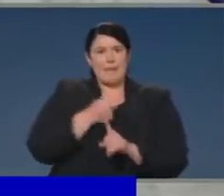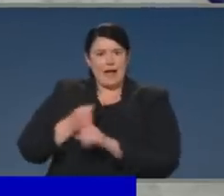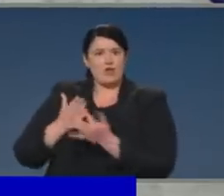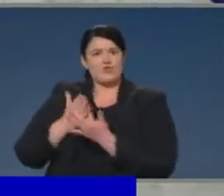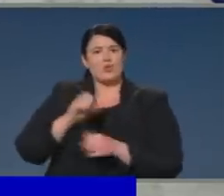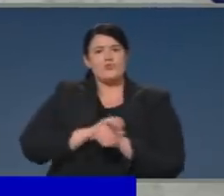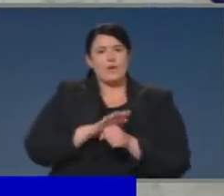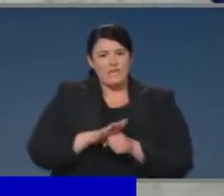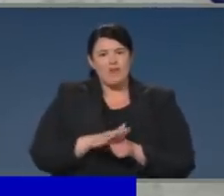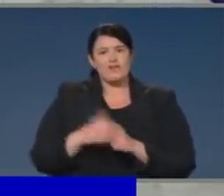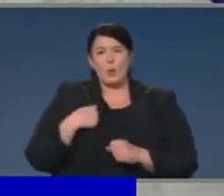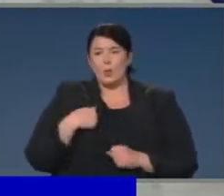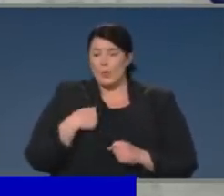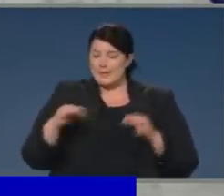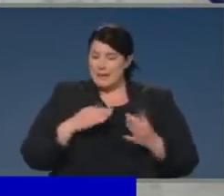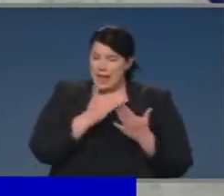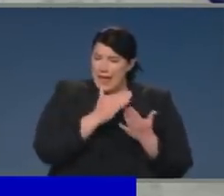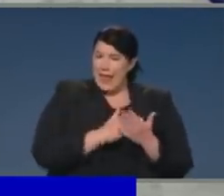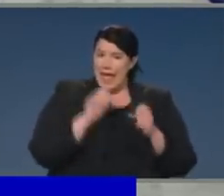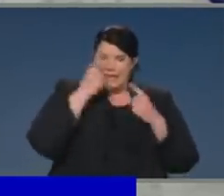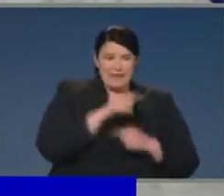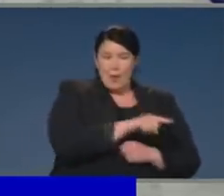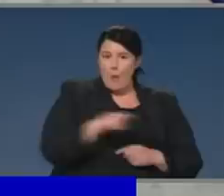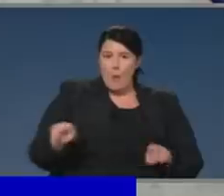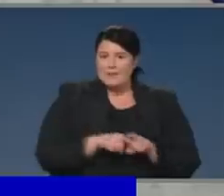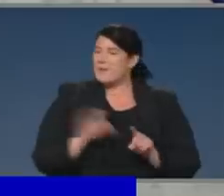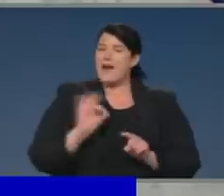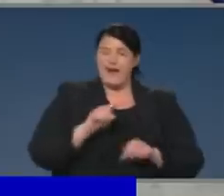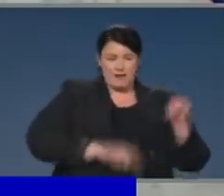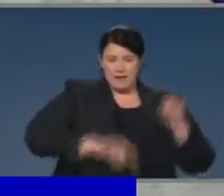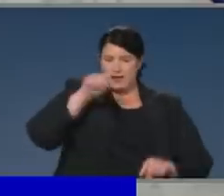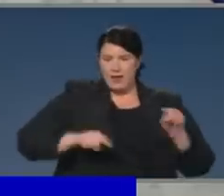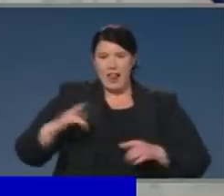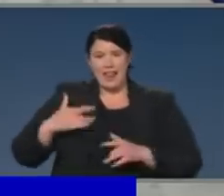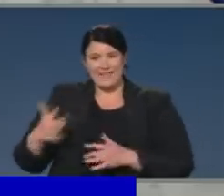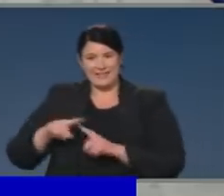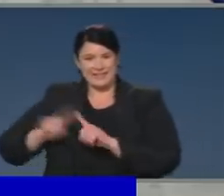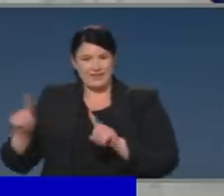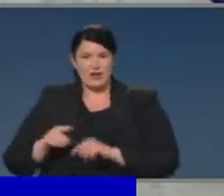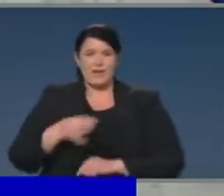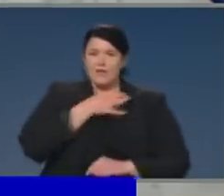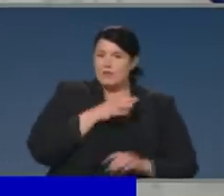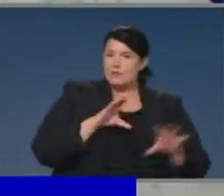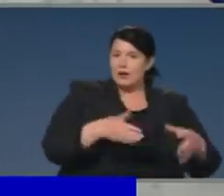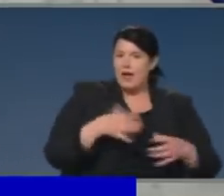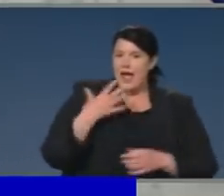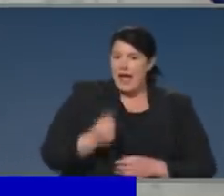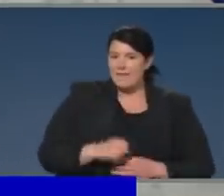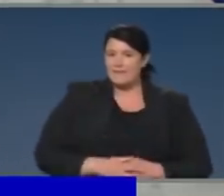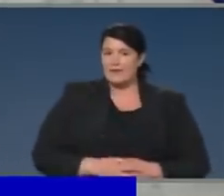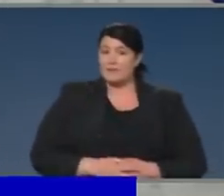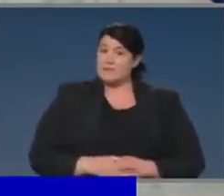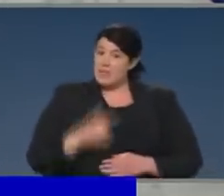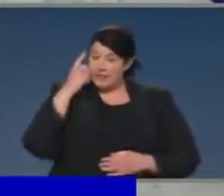reflects that, it understands that, it records that, it says that we do need to look at things such as risky